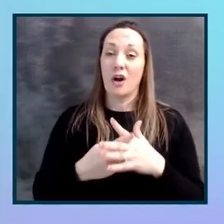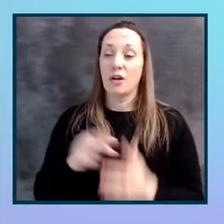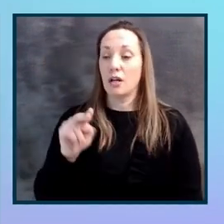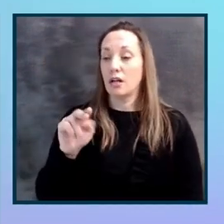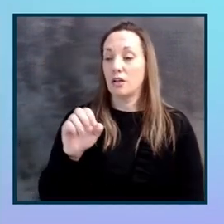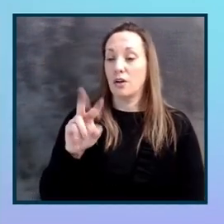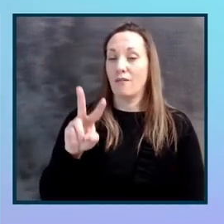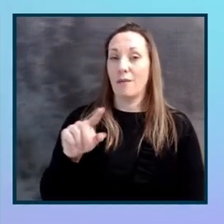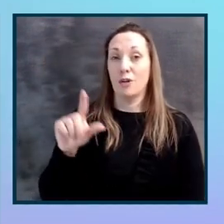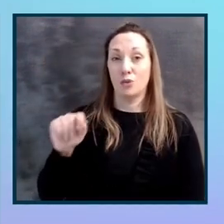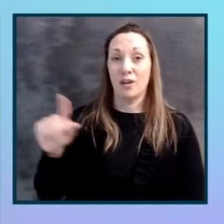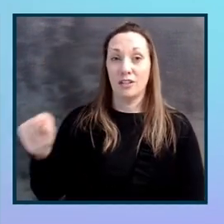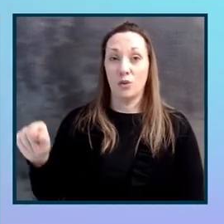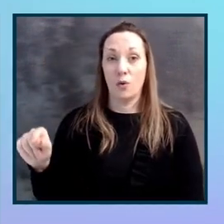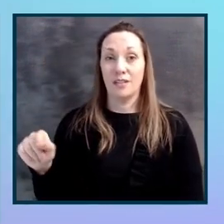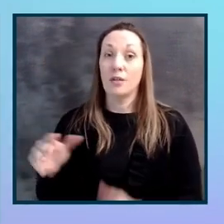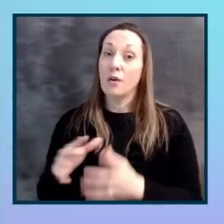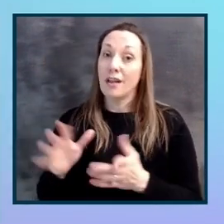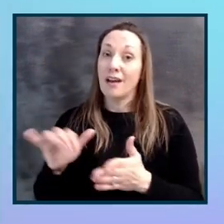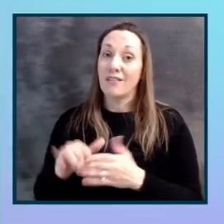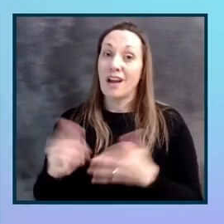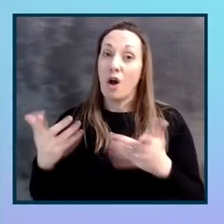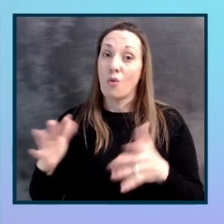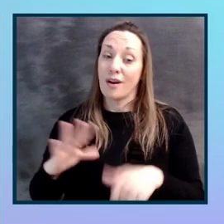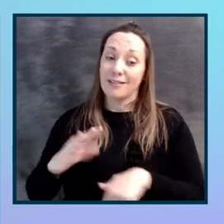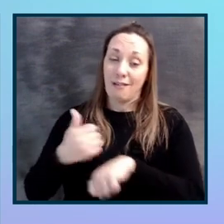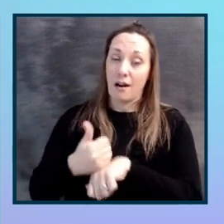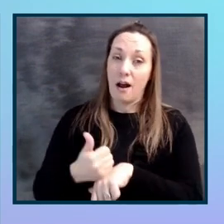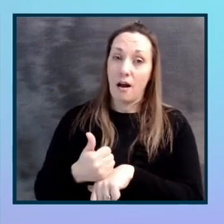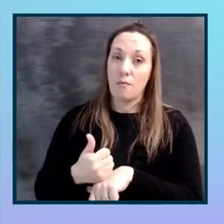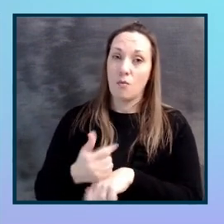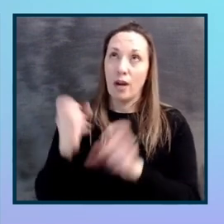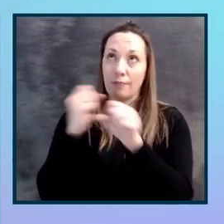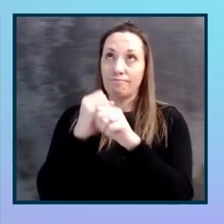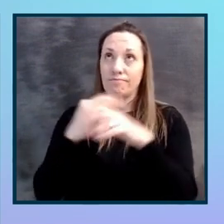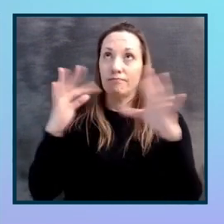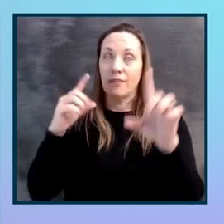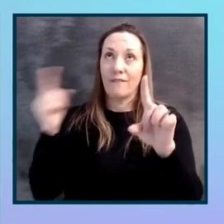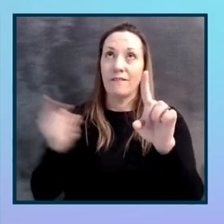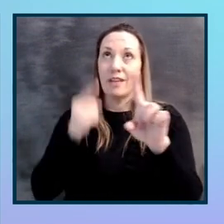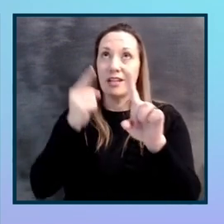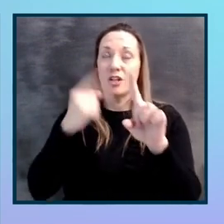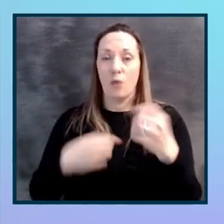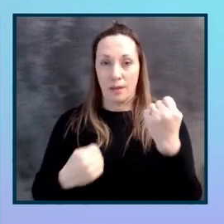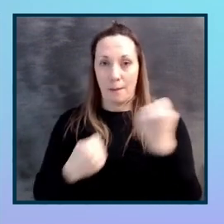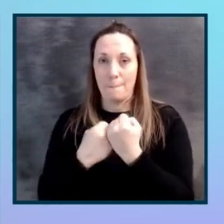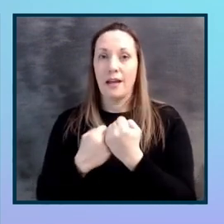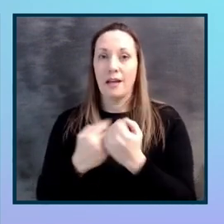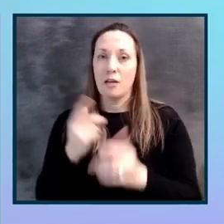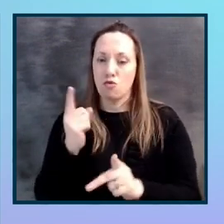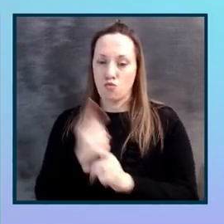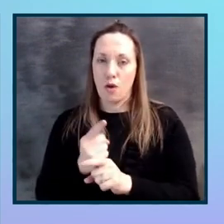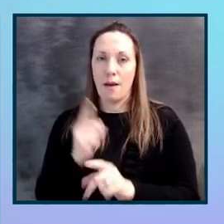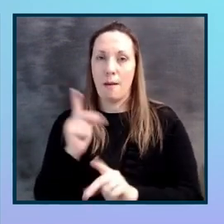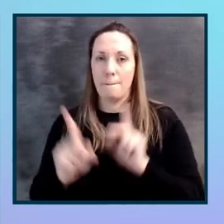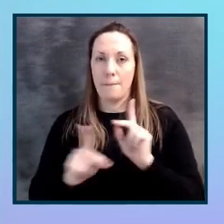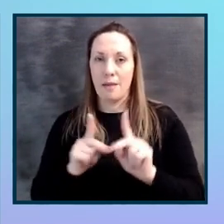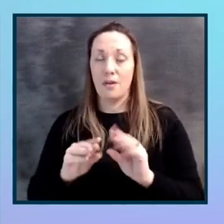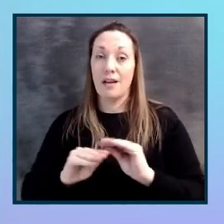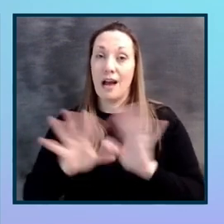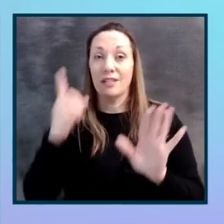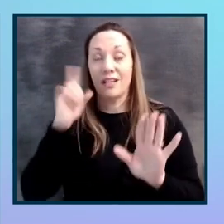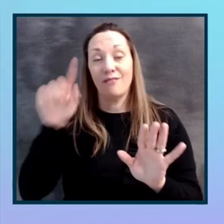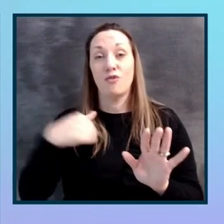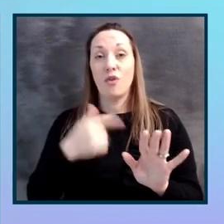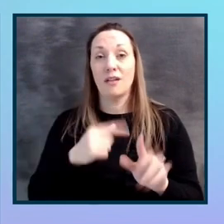2020. So a lot of this was already in place, we had the vision, we had the backing, we had the right people in place. And obviously, for us being the